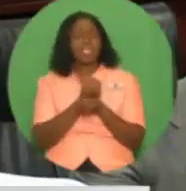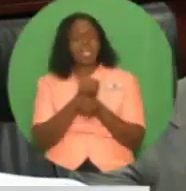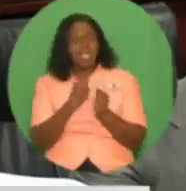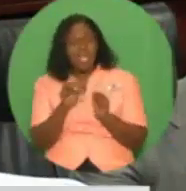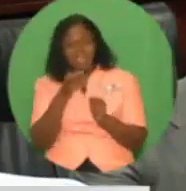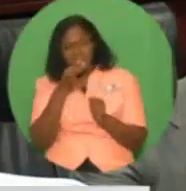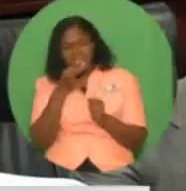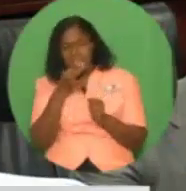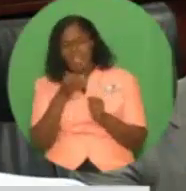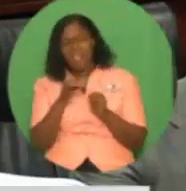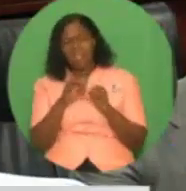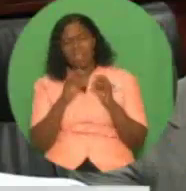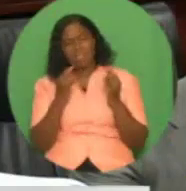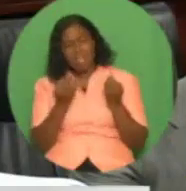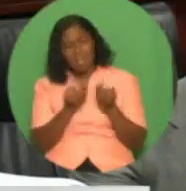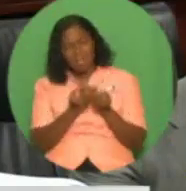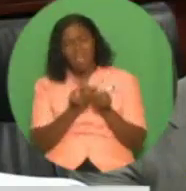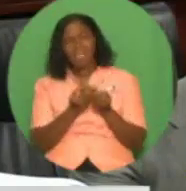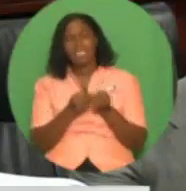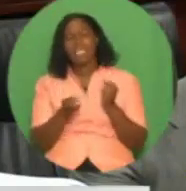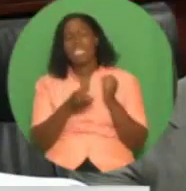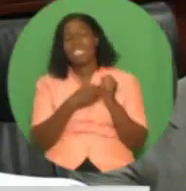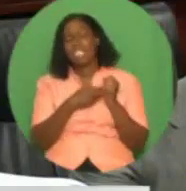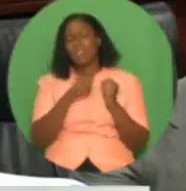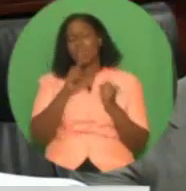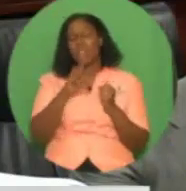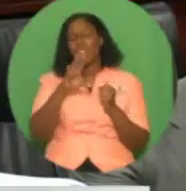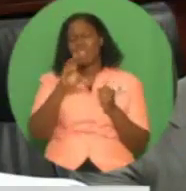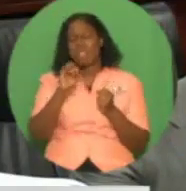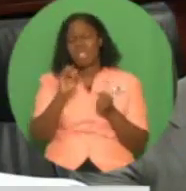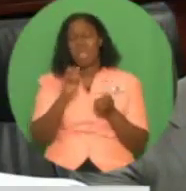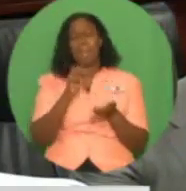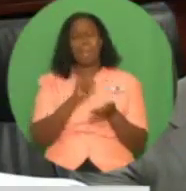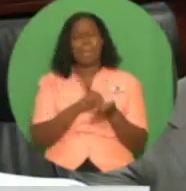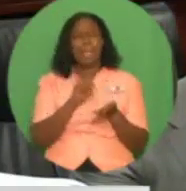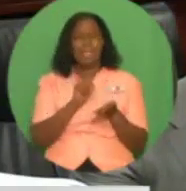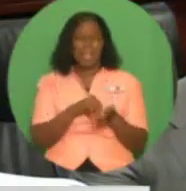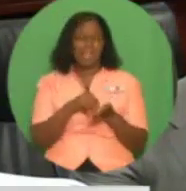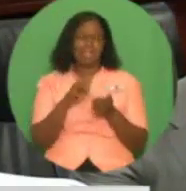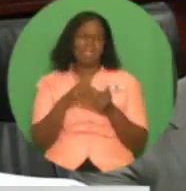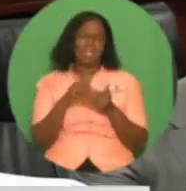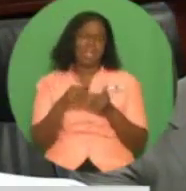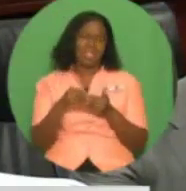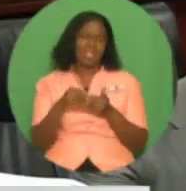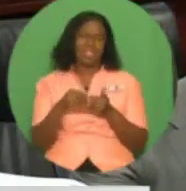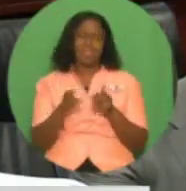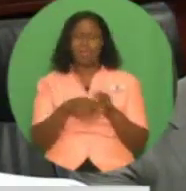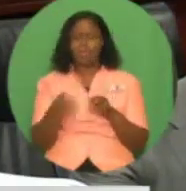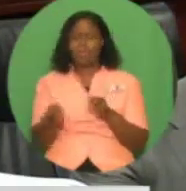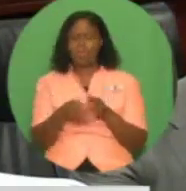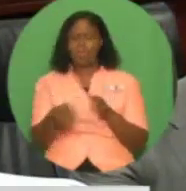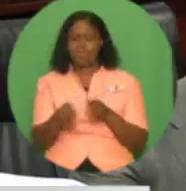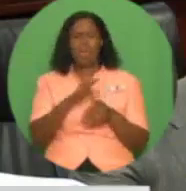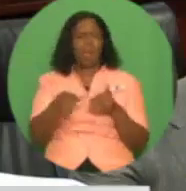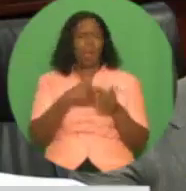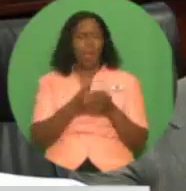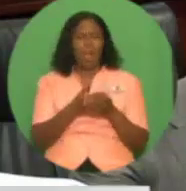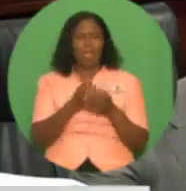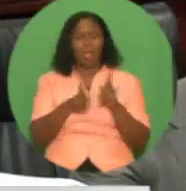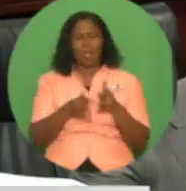budgetary savings. We have saved $150 million just by removing cheaters from the food card program.